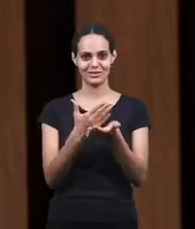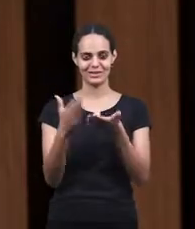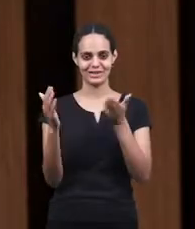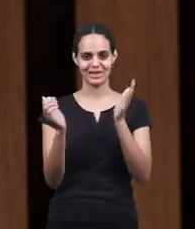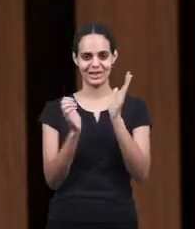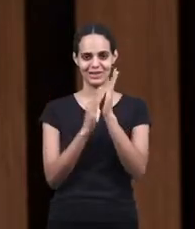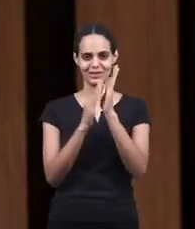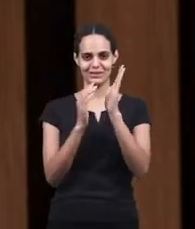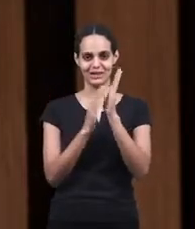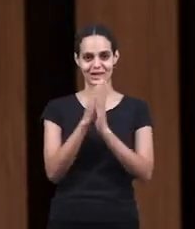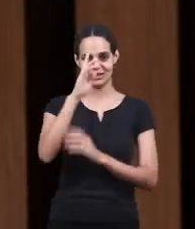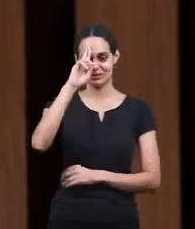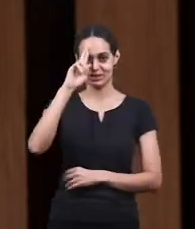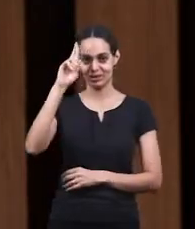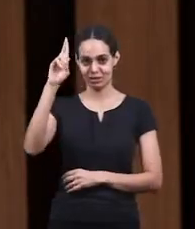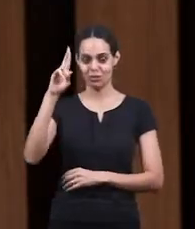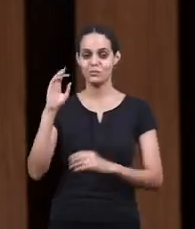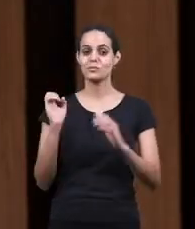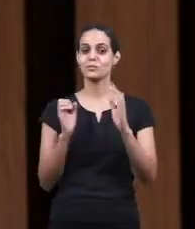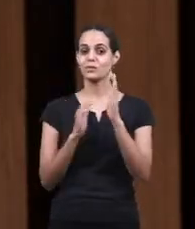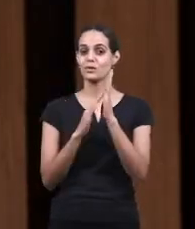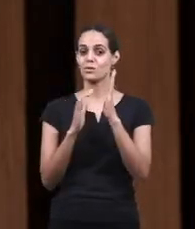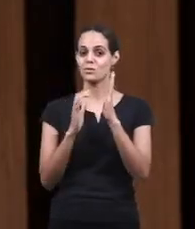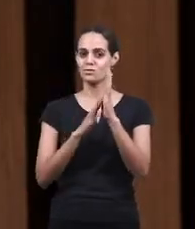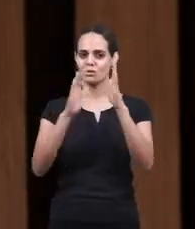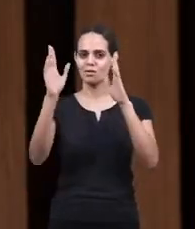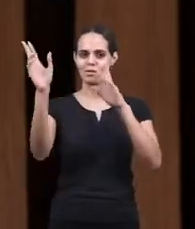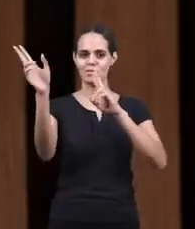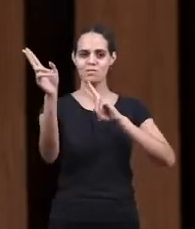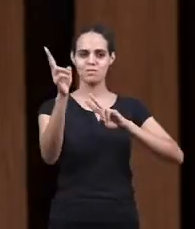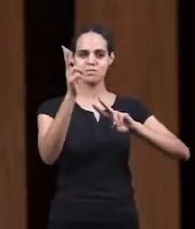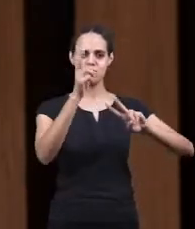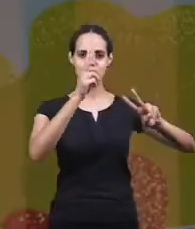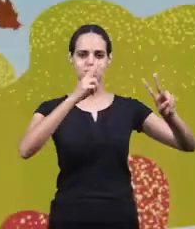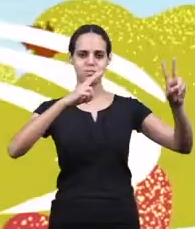Lord the song just like a leaf